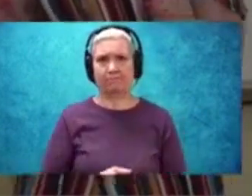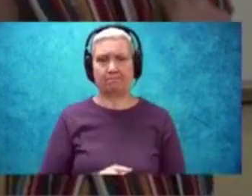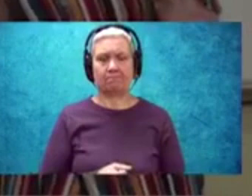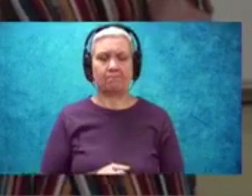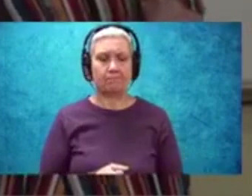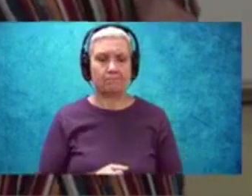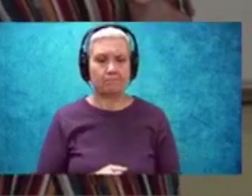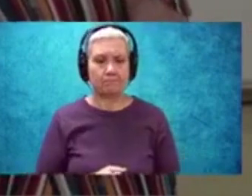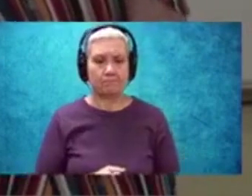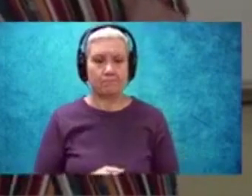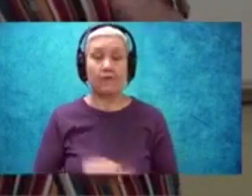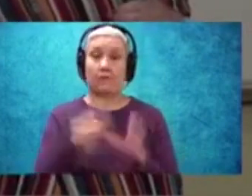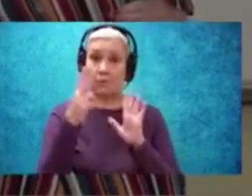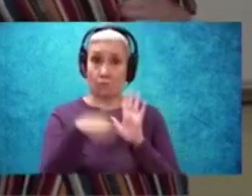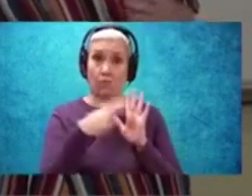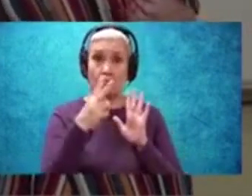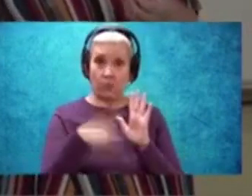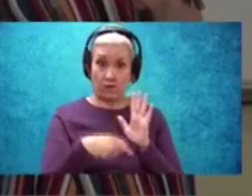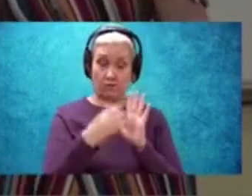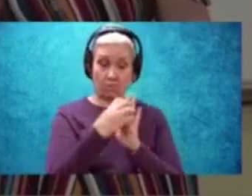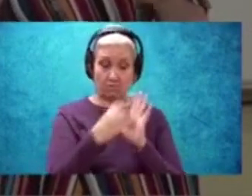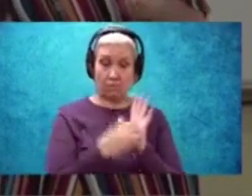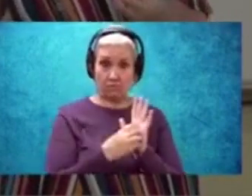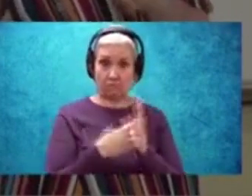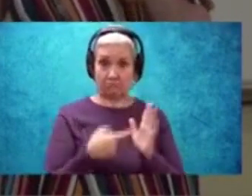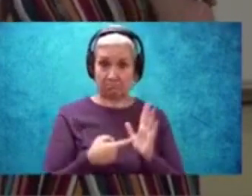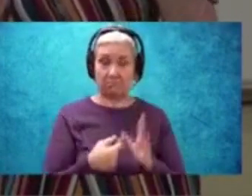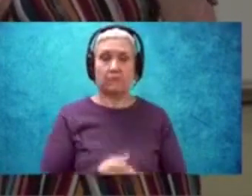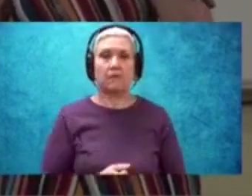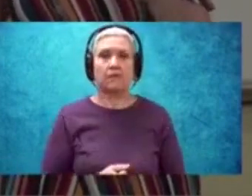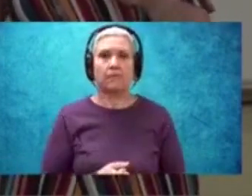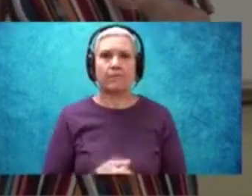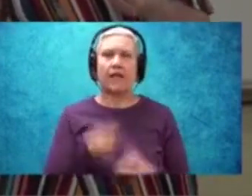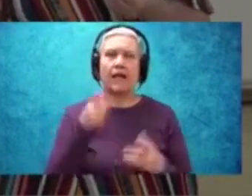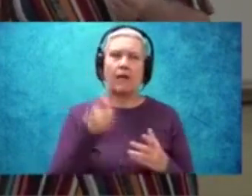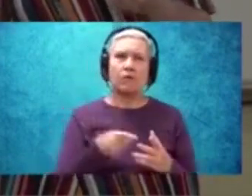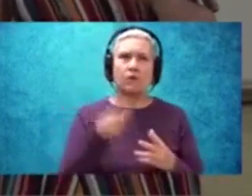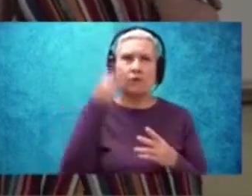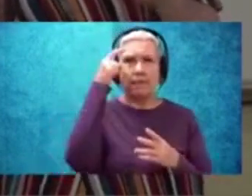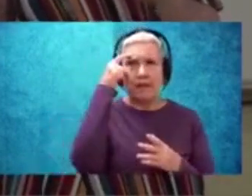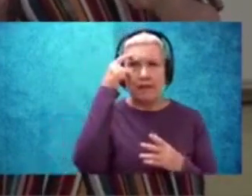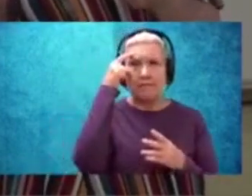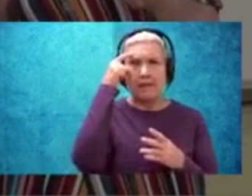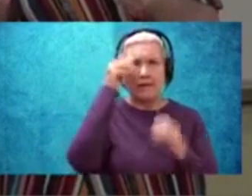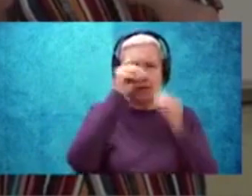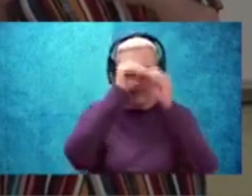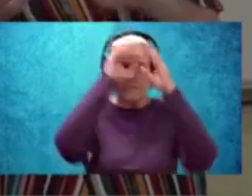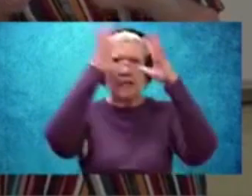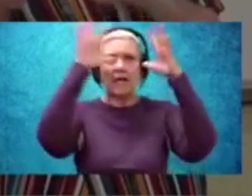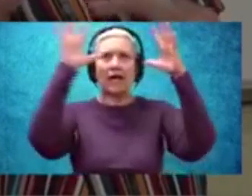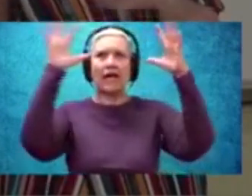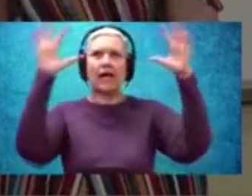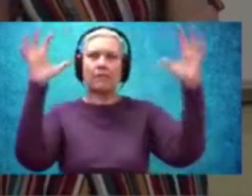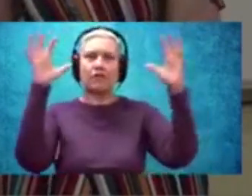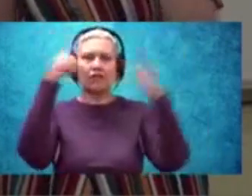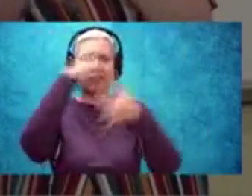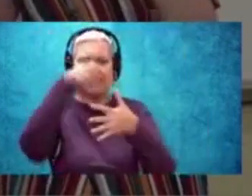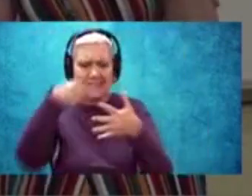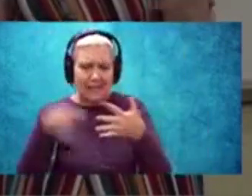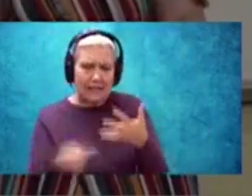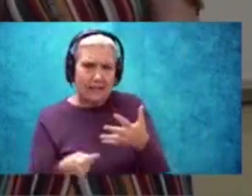reading, I want you to think about what are some images, what are some details that you pull out that are